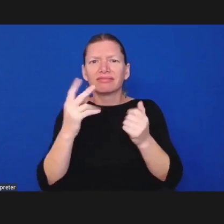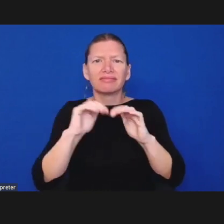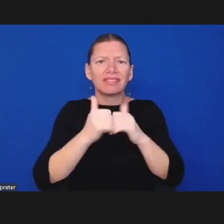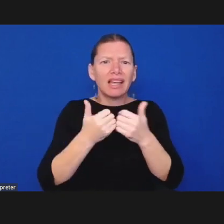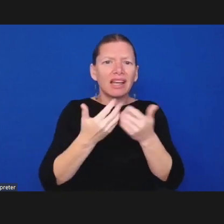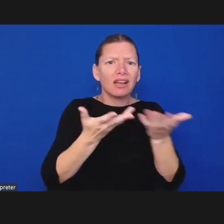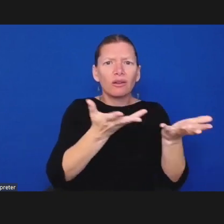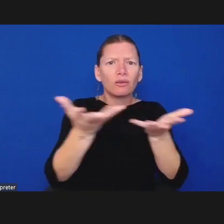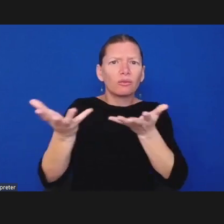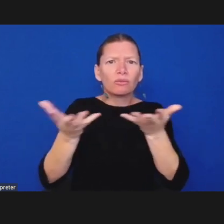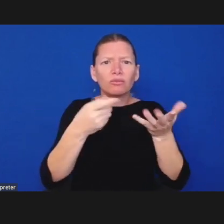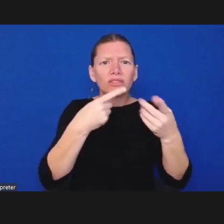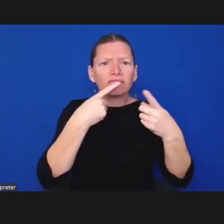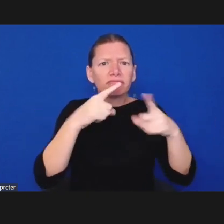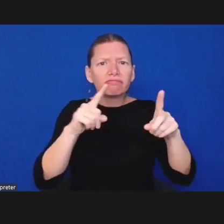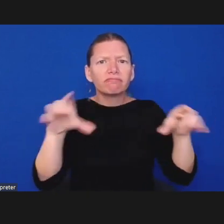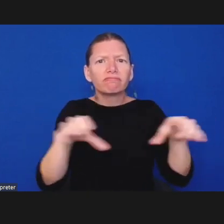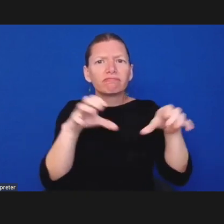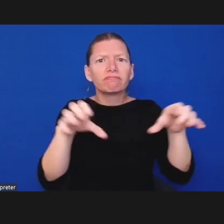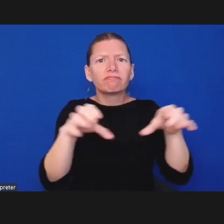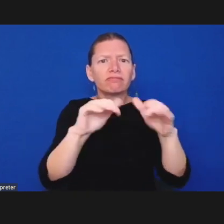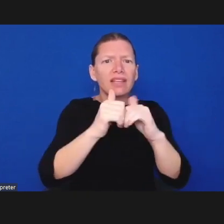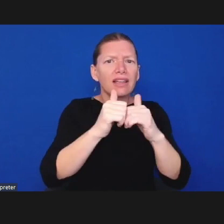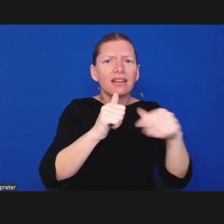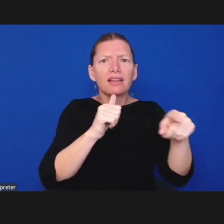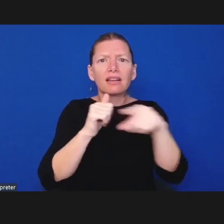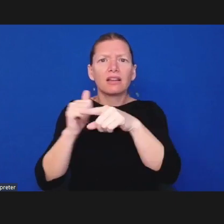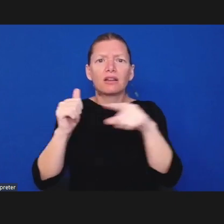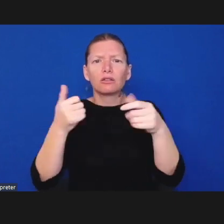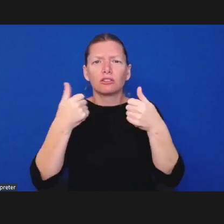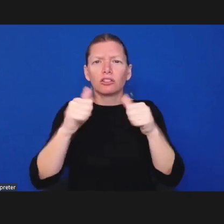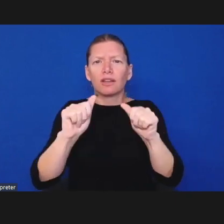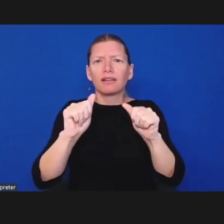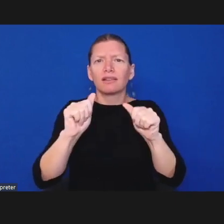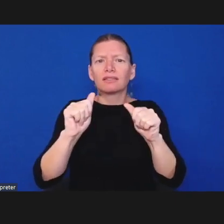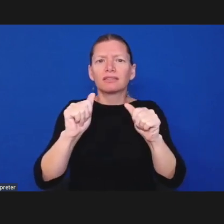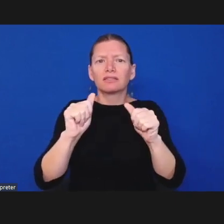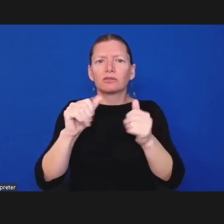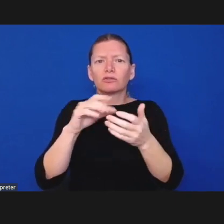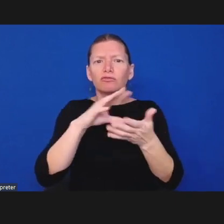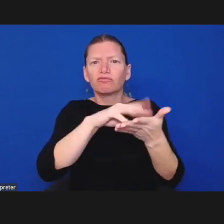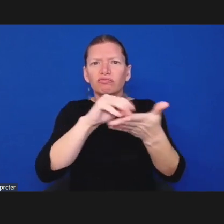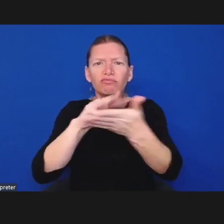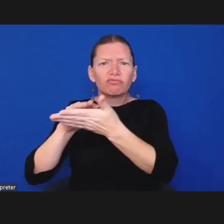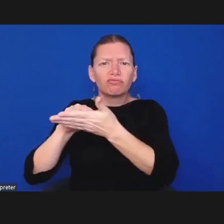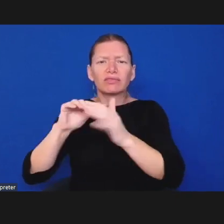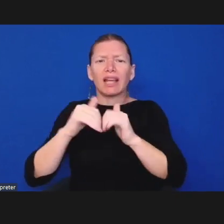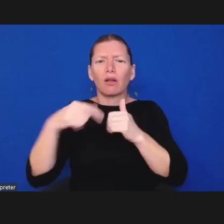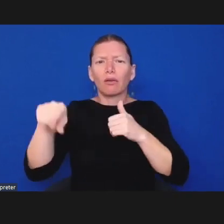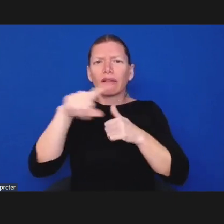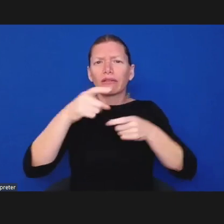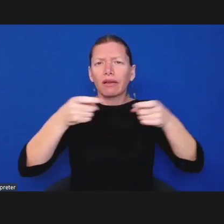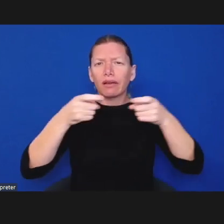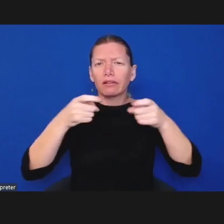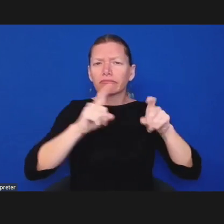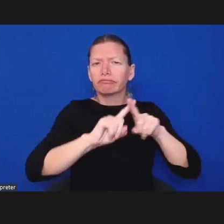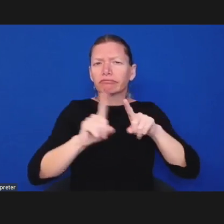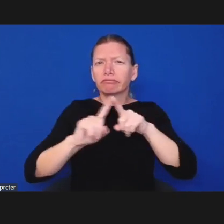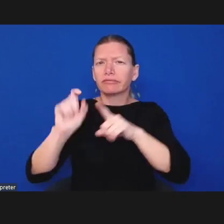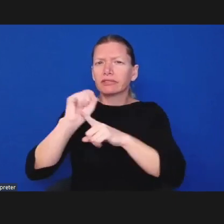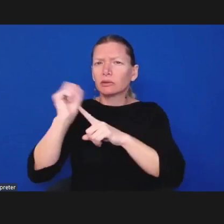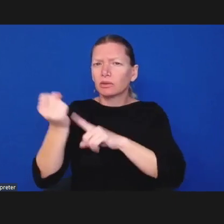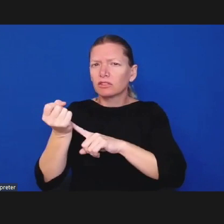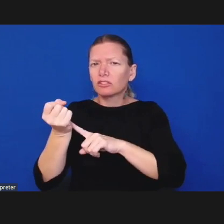to fulfill their responsibilities and at the same time make sure that they have legitimacy with everybody in the